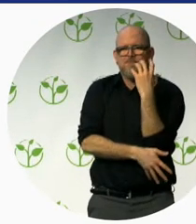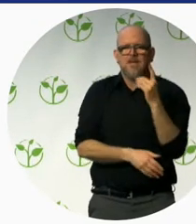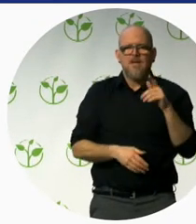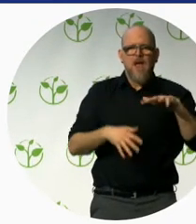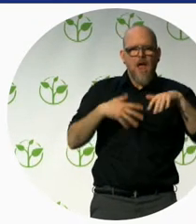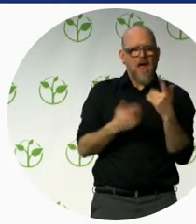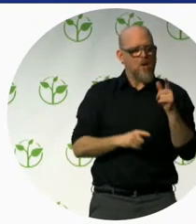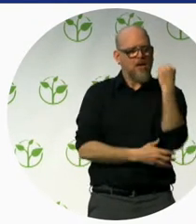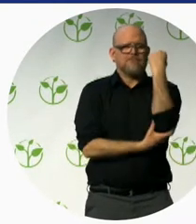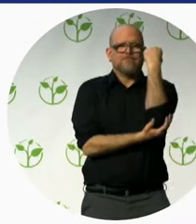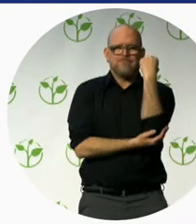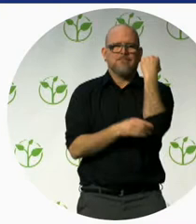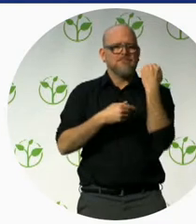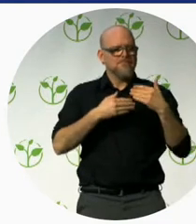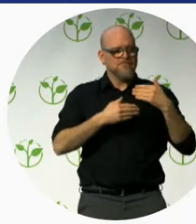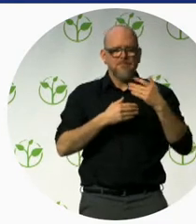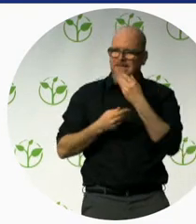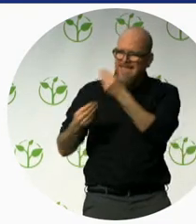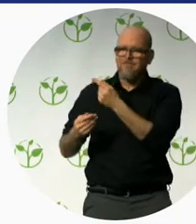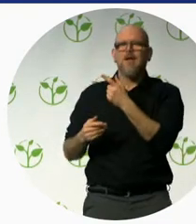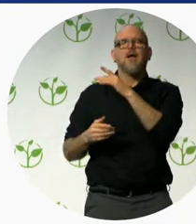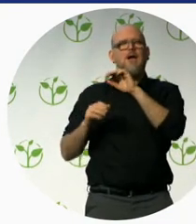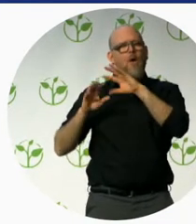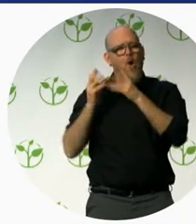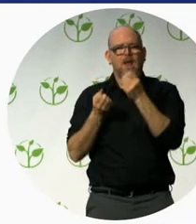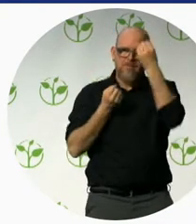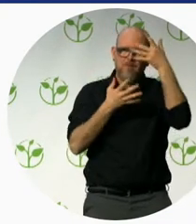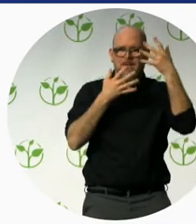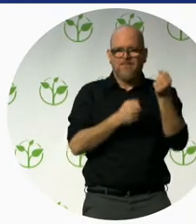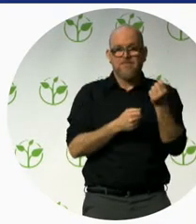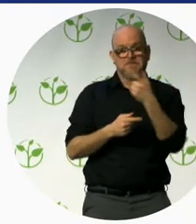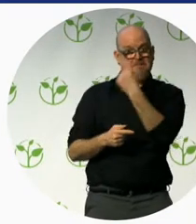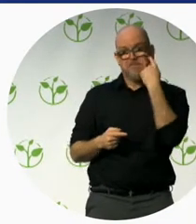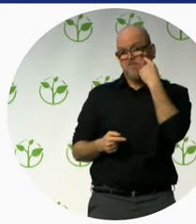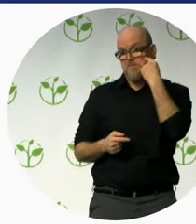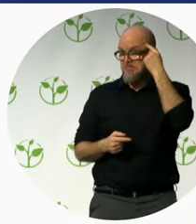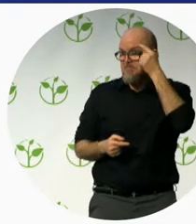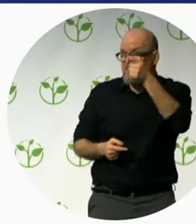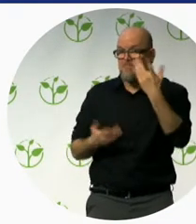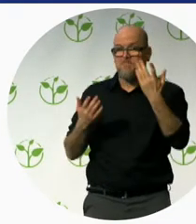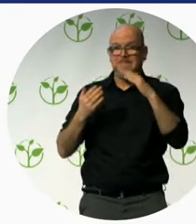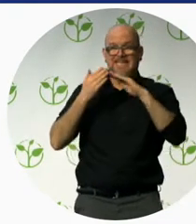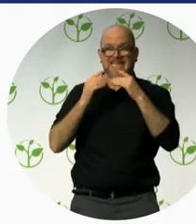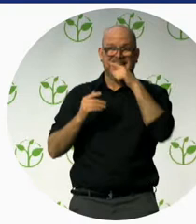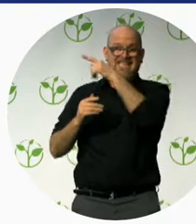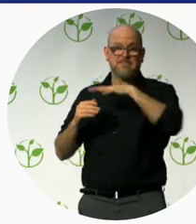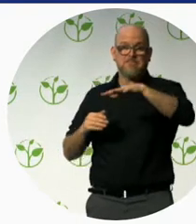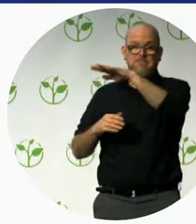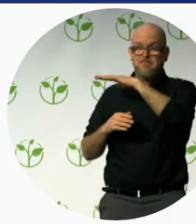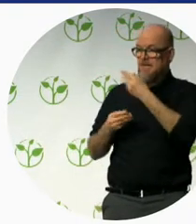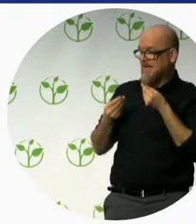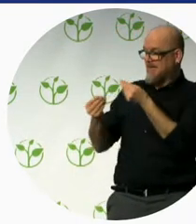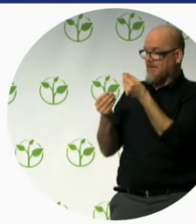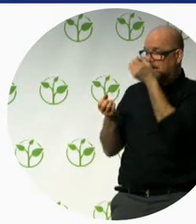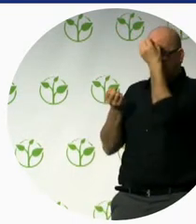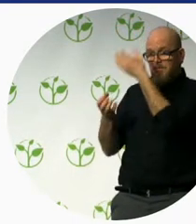Of course, once you have collected all these pieces of information, you need to bring it to your visitor. So, we created